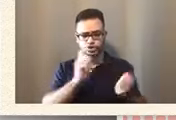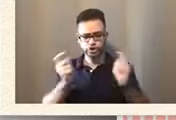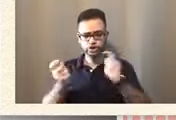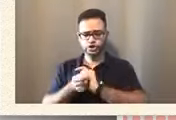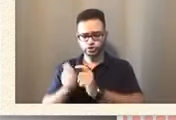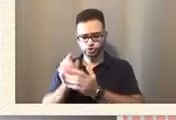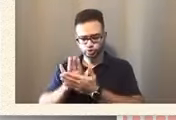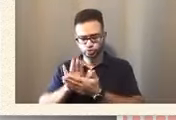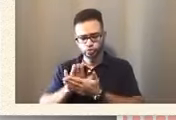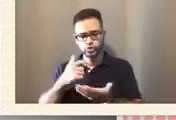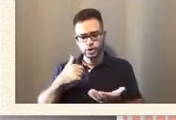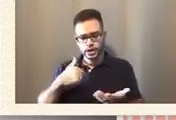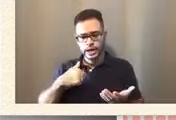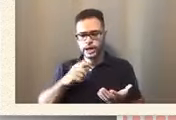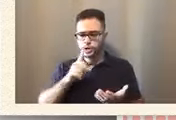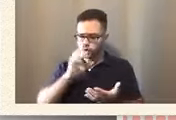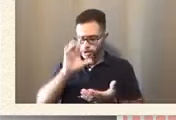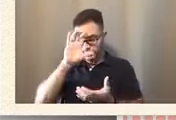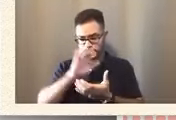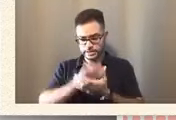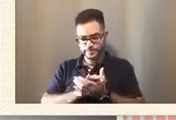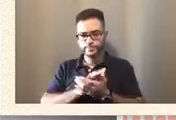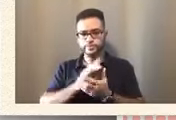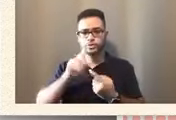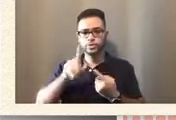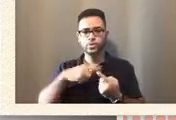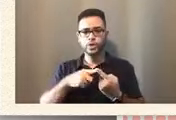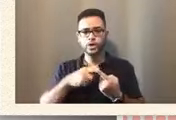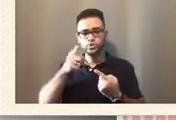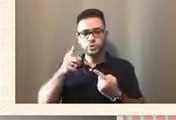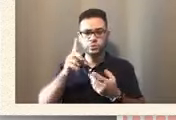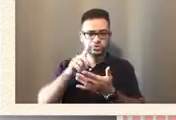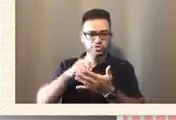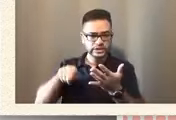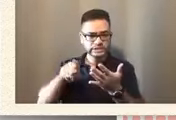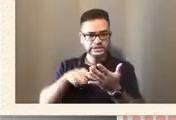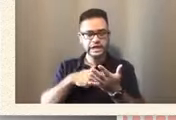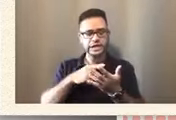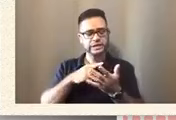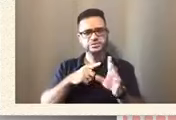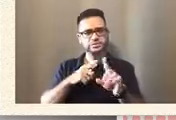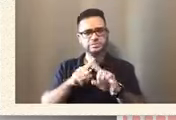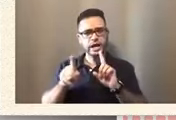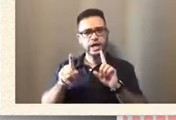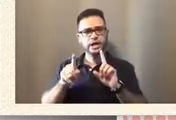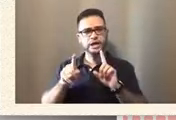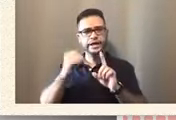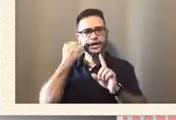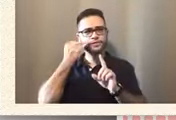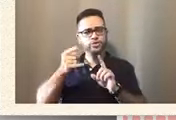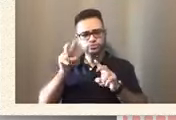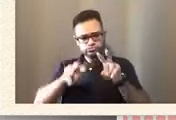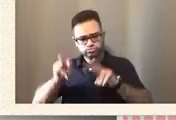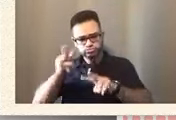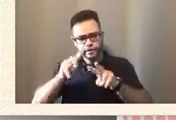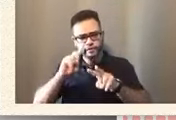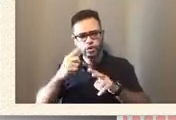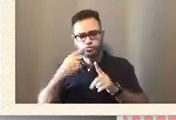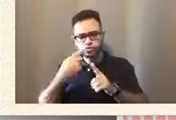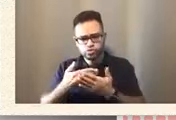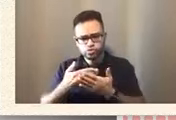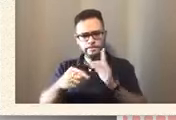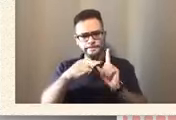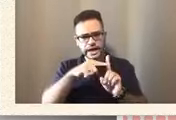when you, not just criticizing, but looking for the good staff and taking the lead, an